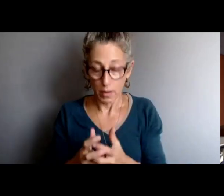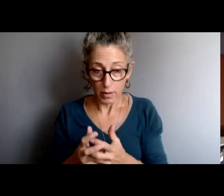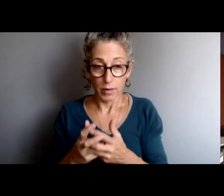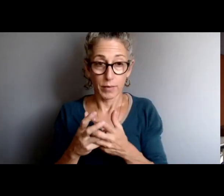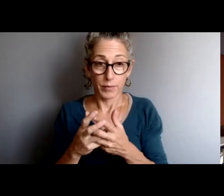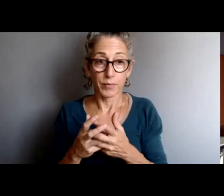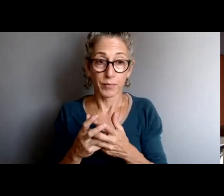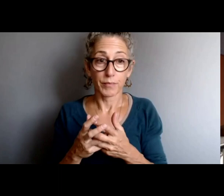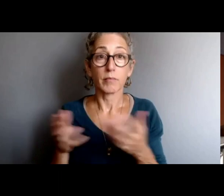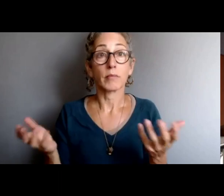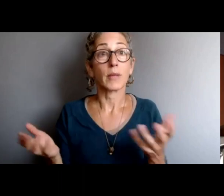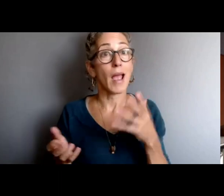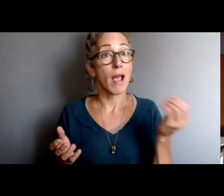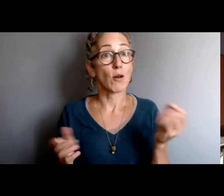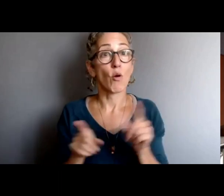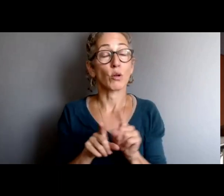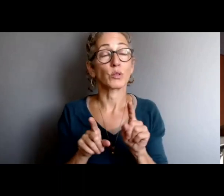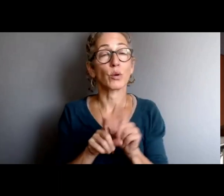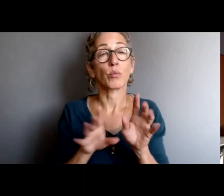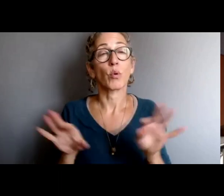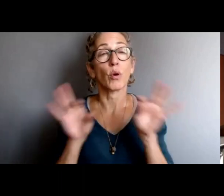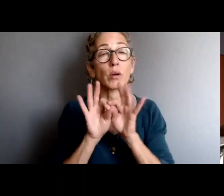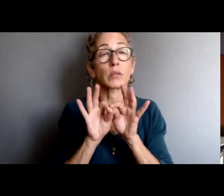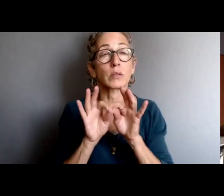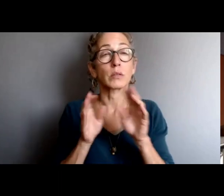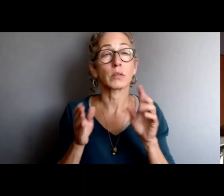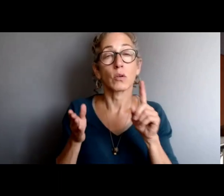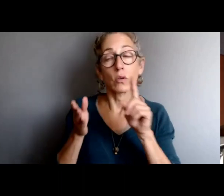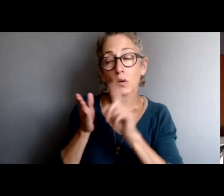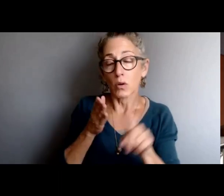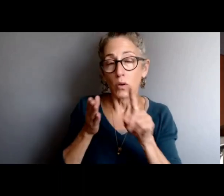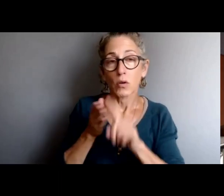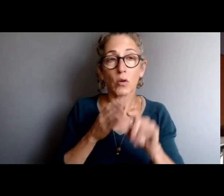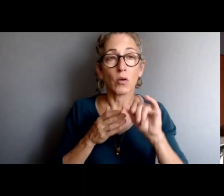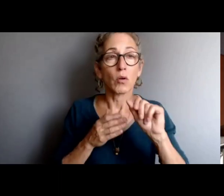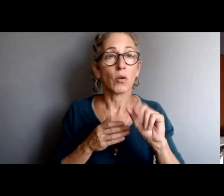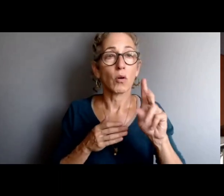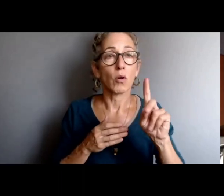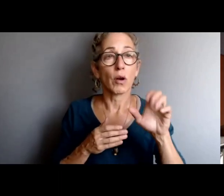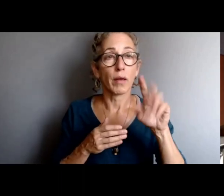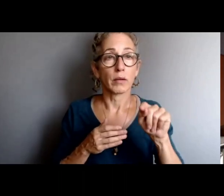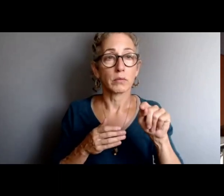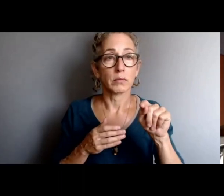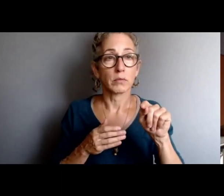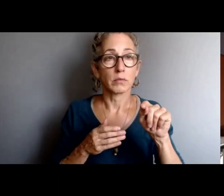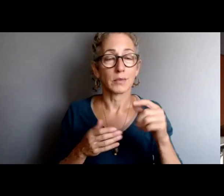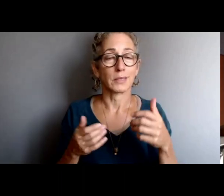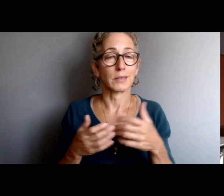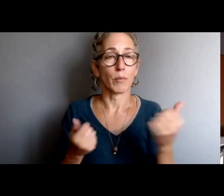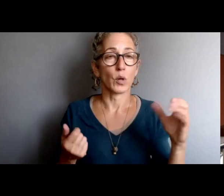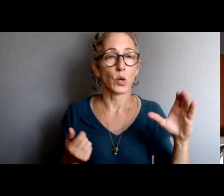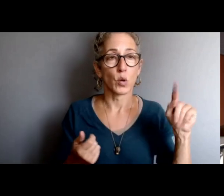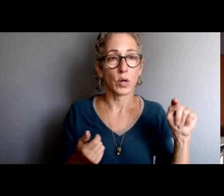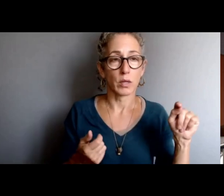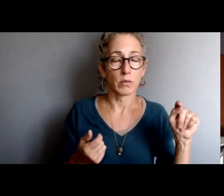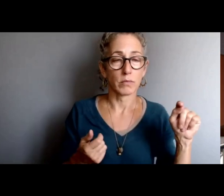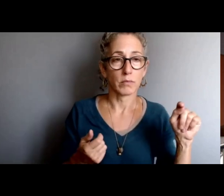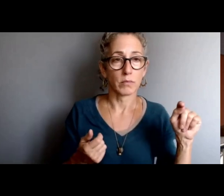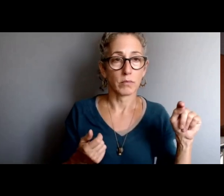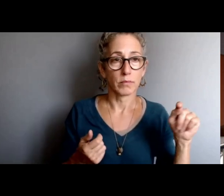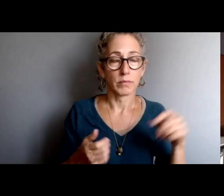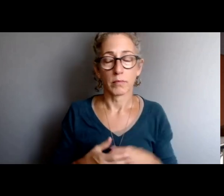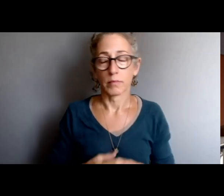subject to audit. I think Lieutenant Capistanic mentioned that. We're subject to audit by a unit separate and apart from internal affairs.